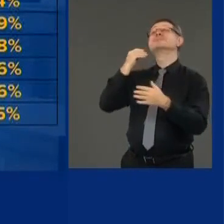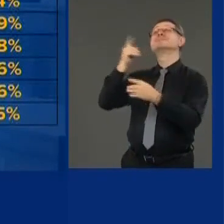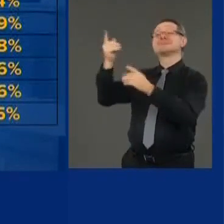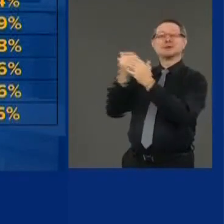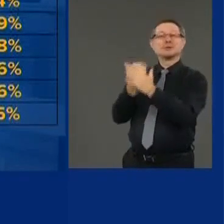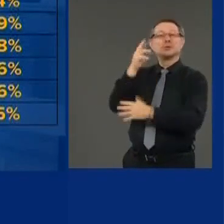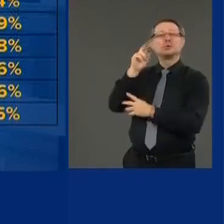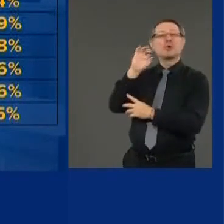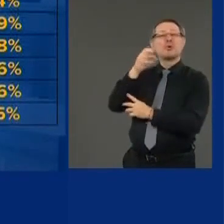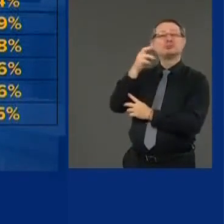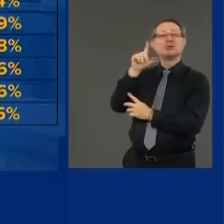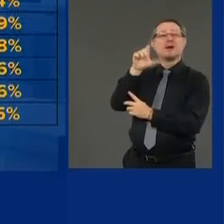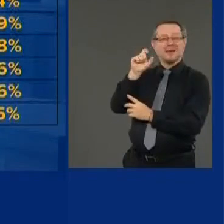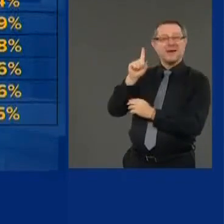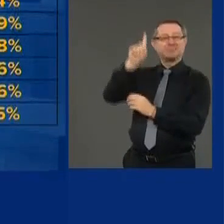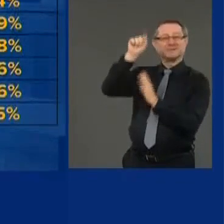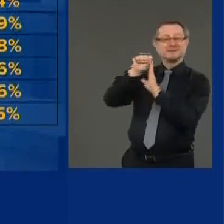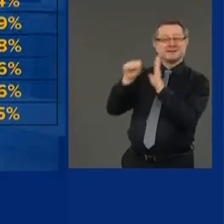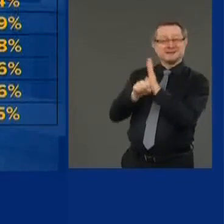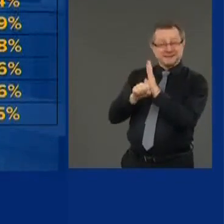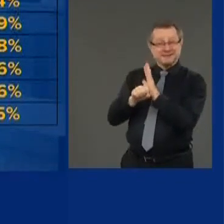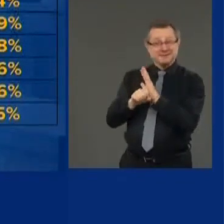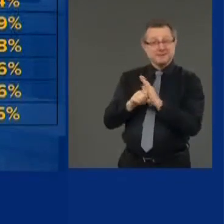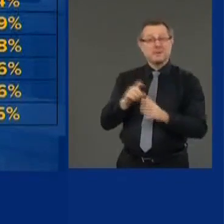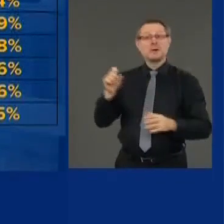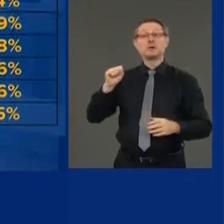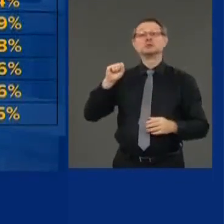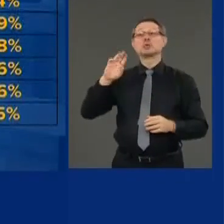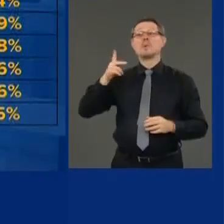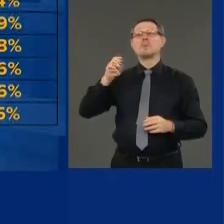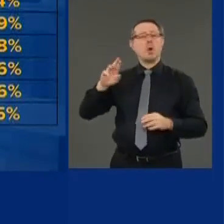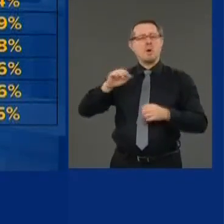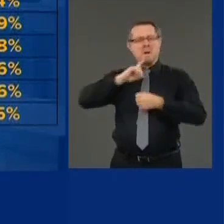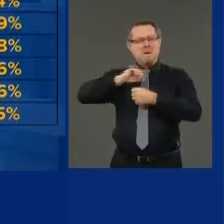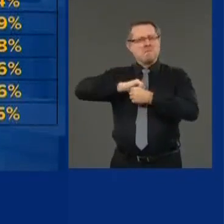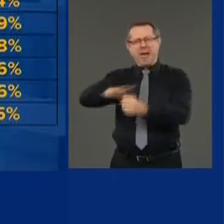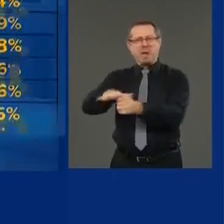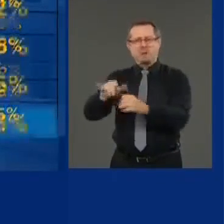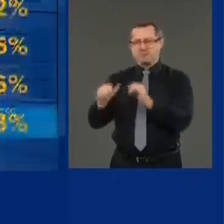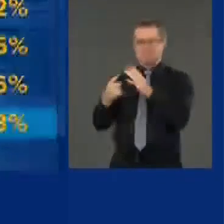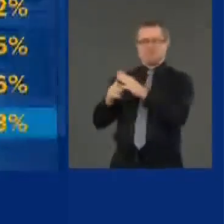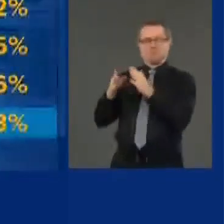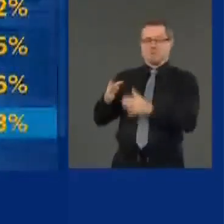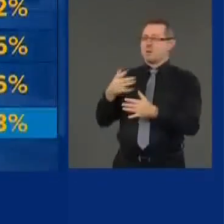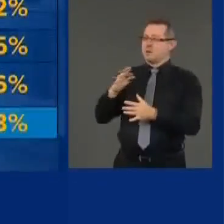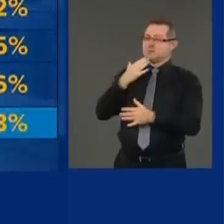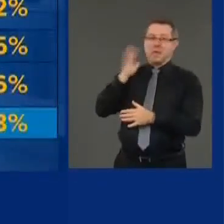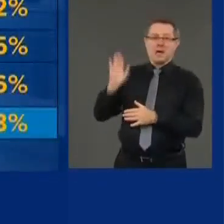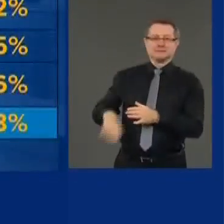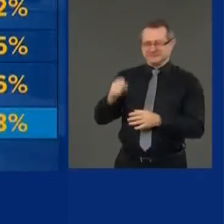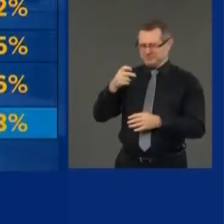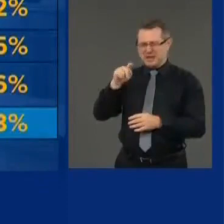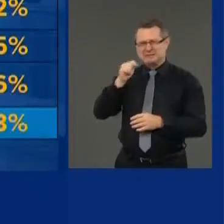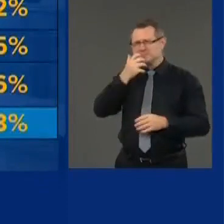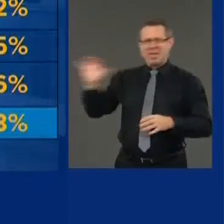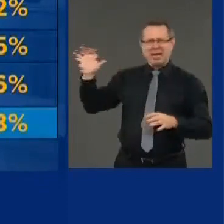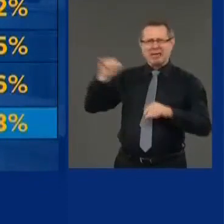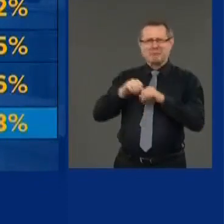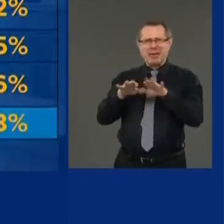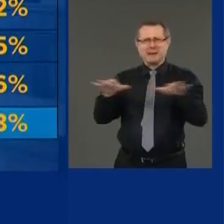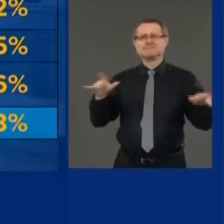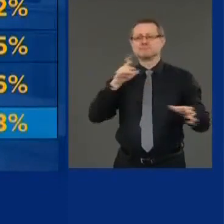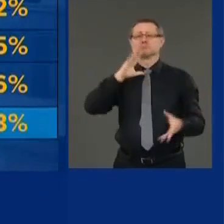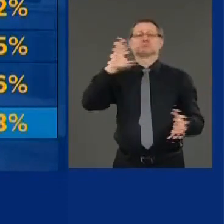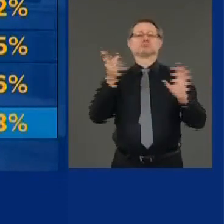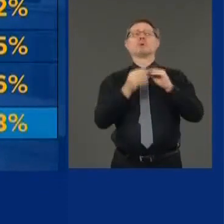hot spot in the United States. One person can make a difference. But all the numbers are good. You look across New York City,